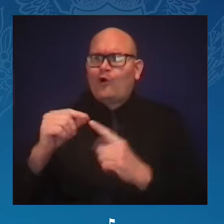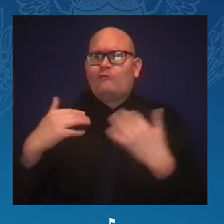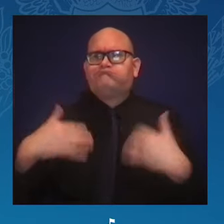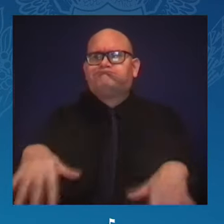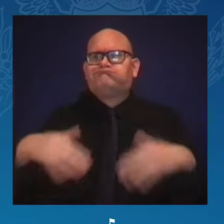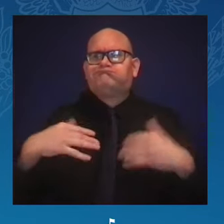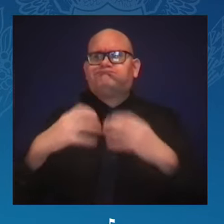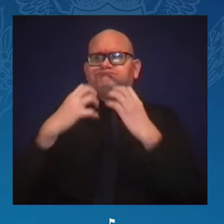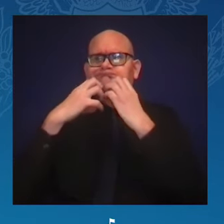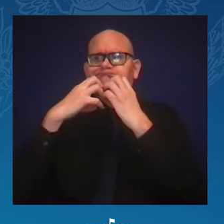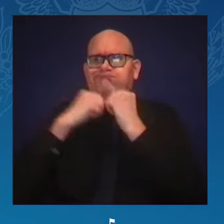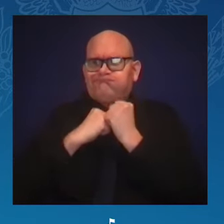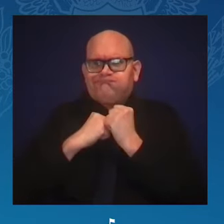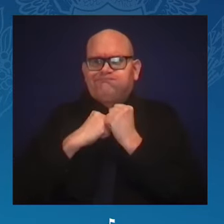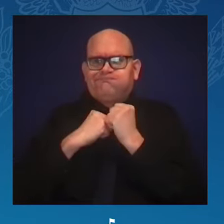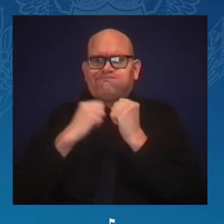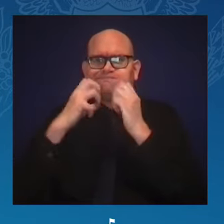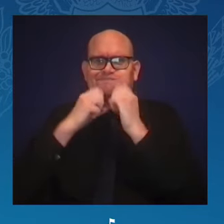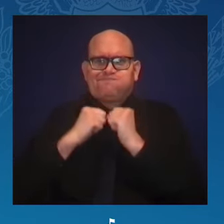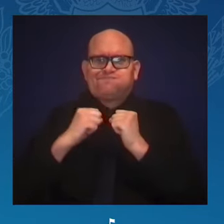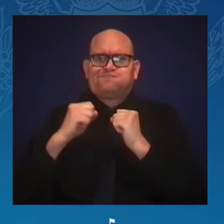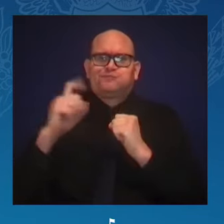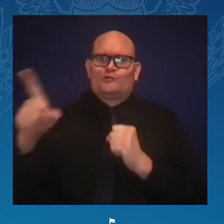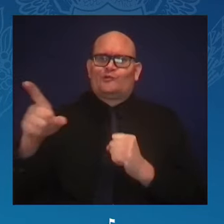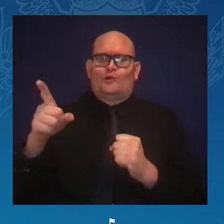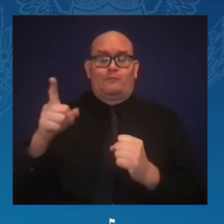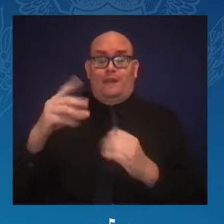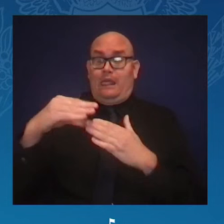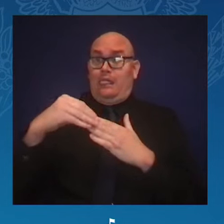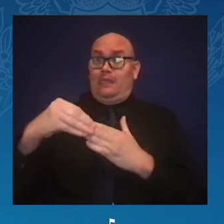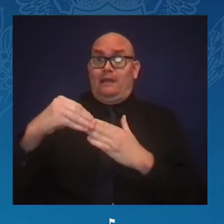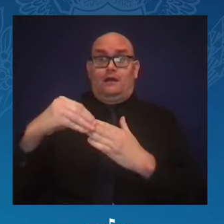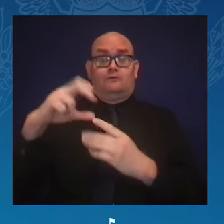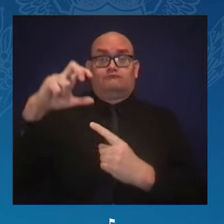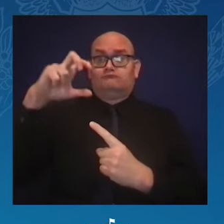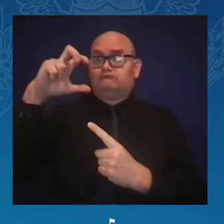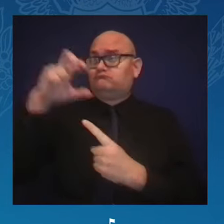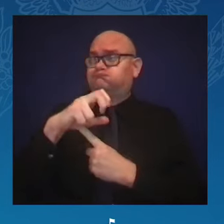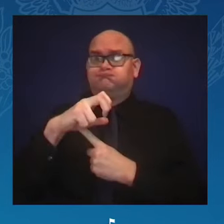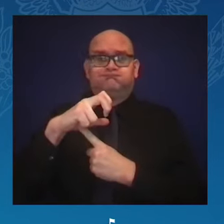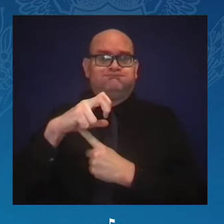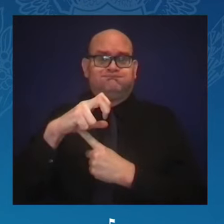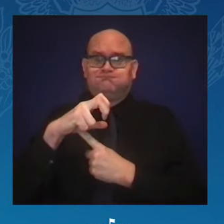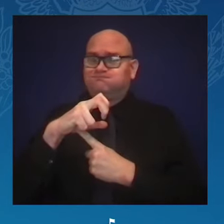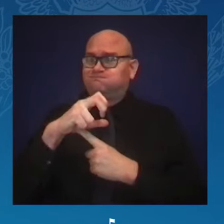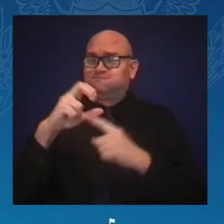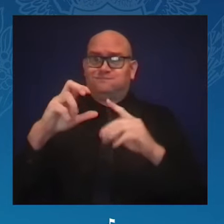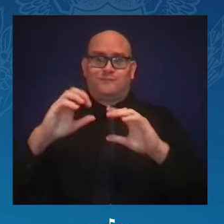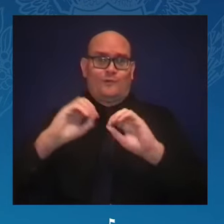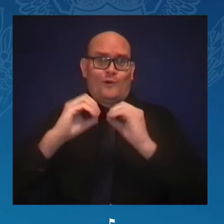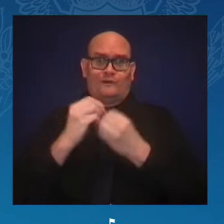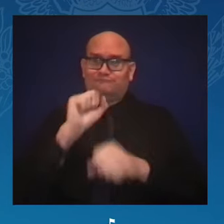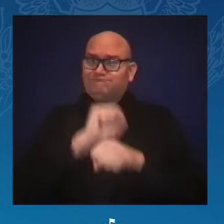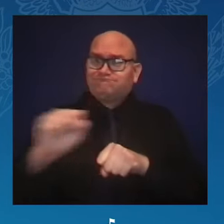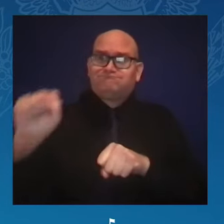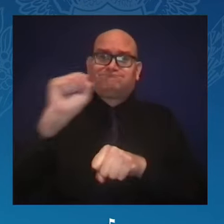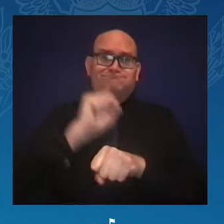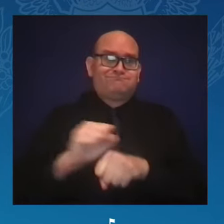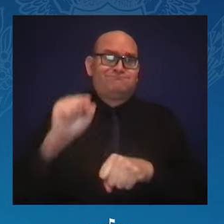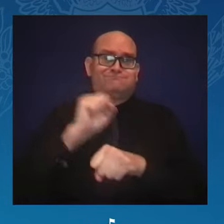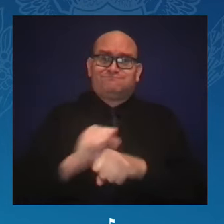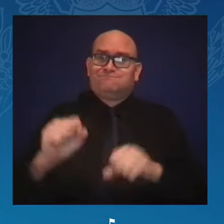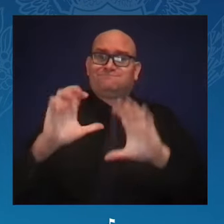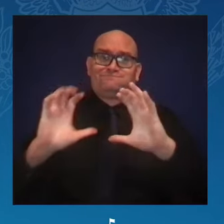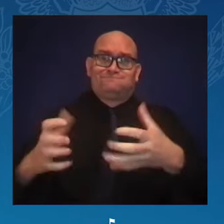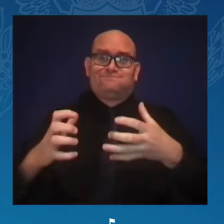our other divine nine leaders have spent a lot of time together in Washington, D.C. and around the country. I've seen firsthand your leadership. It is an